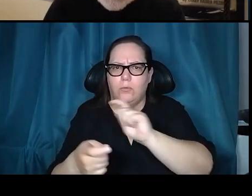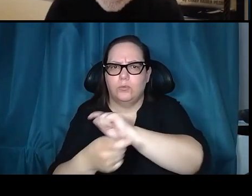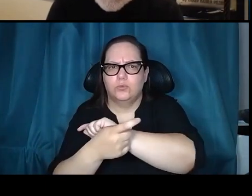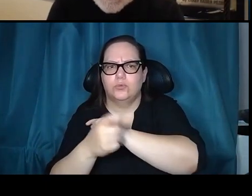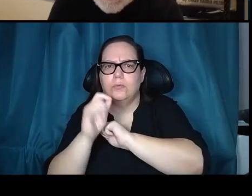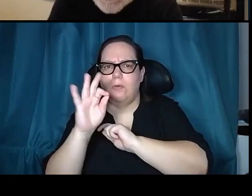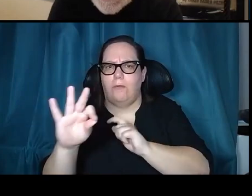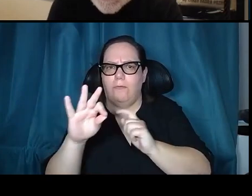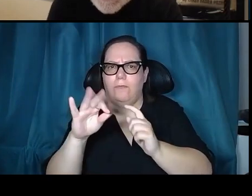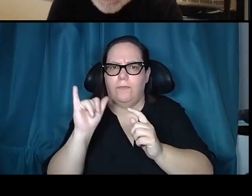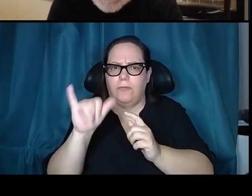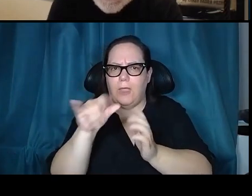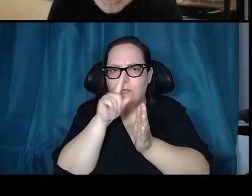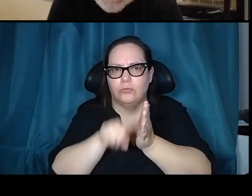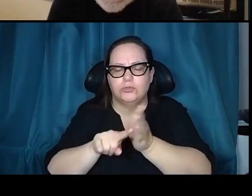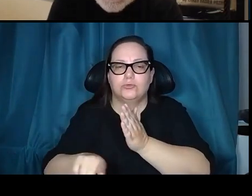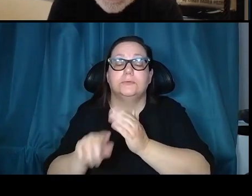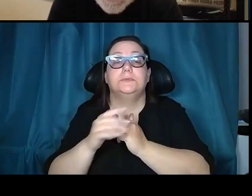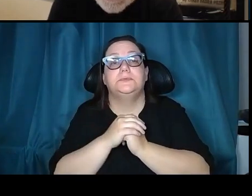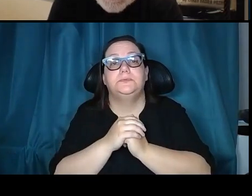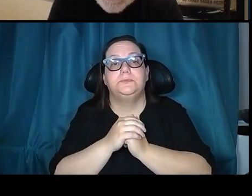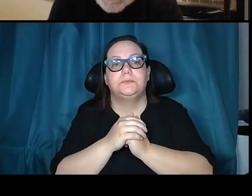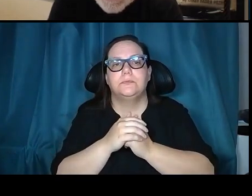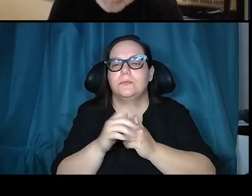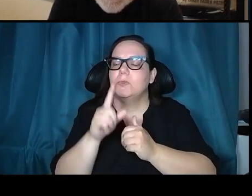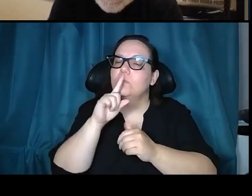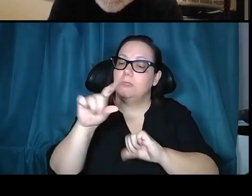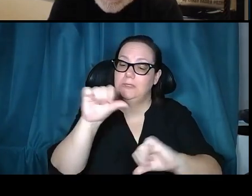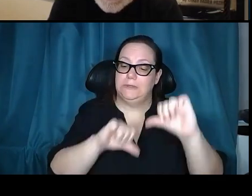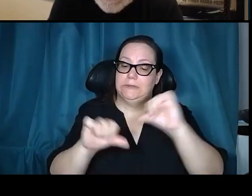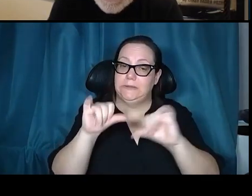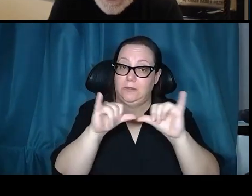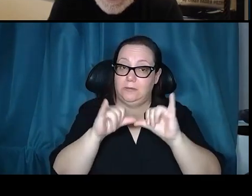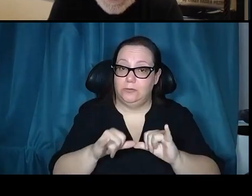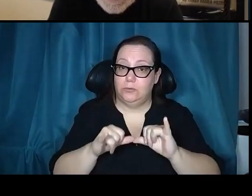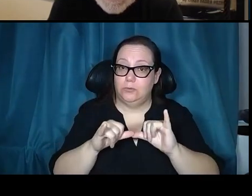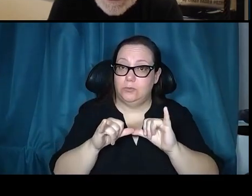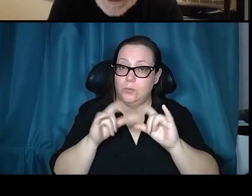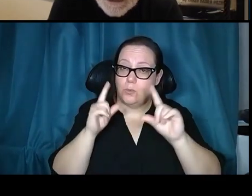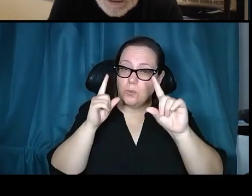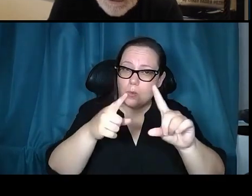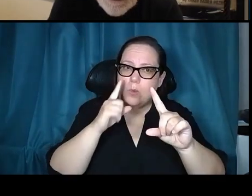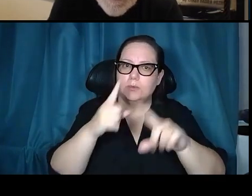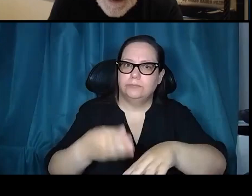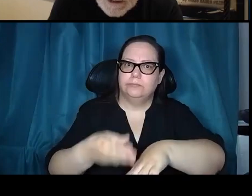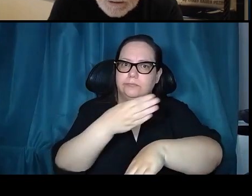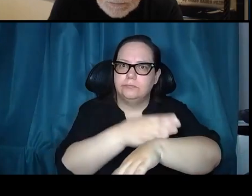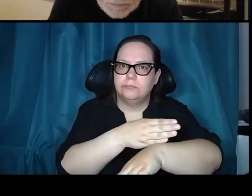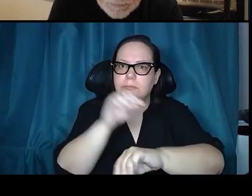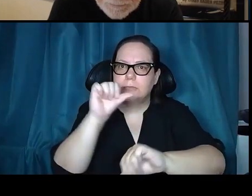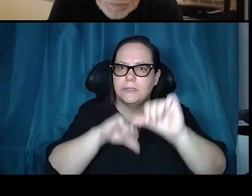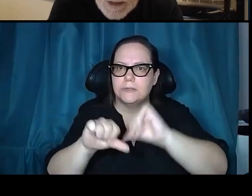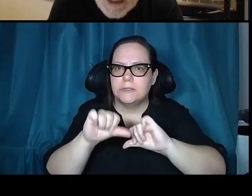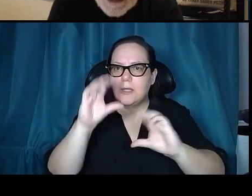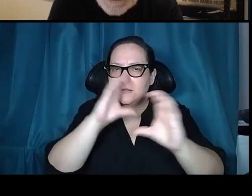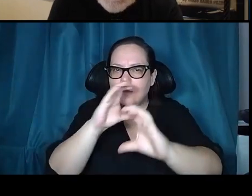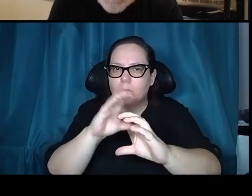So science and engineering goals to enhance science exploration return. A key lesson from Apollo